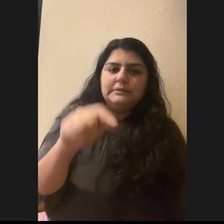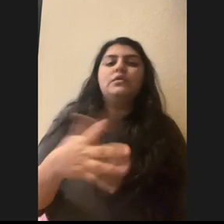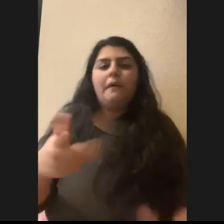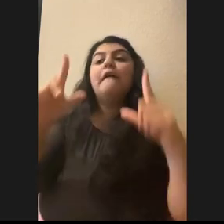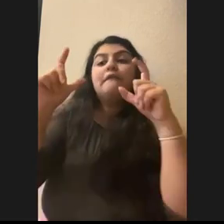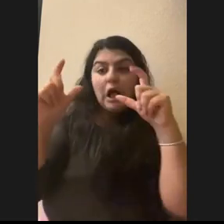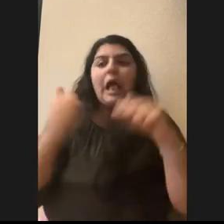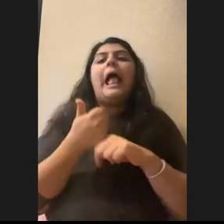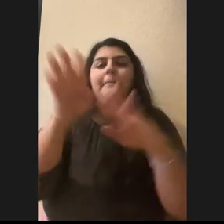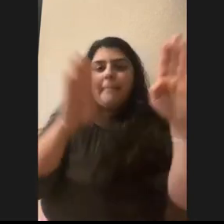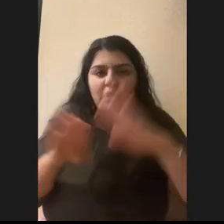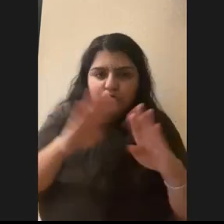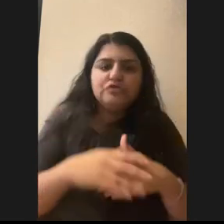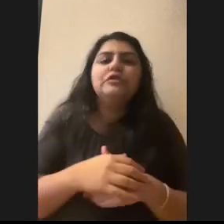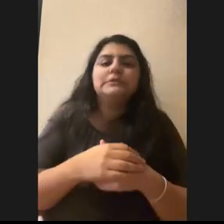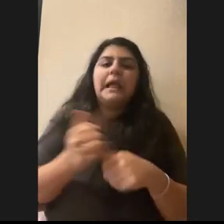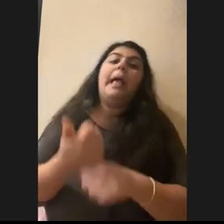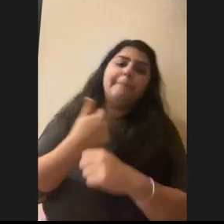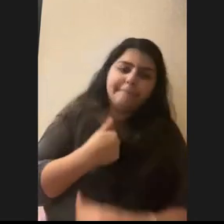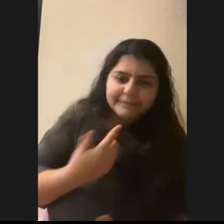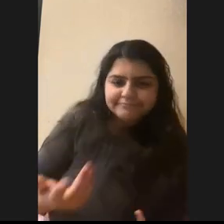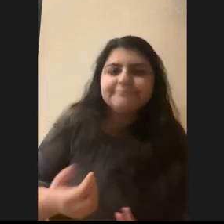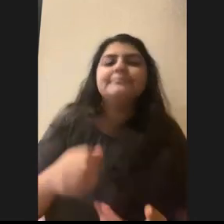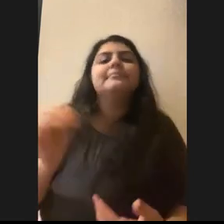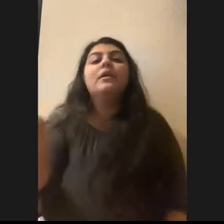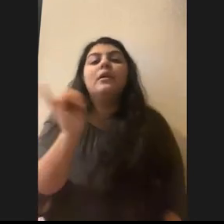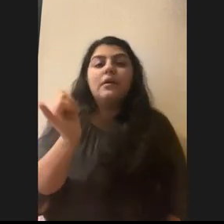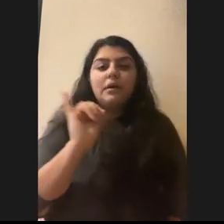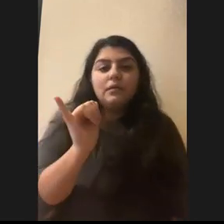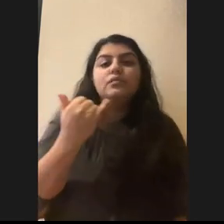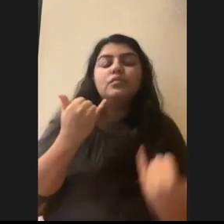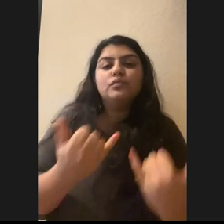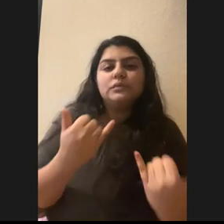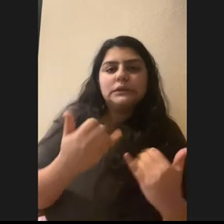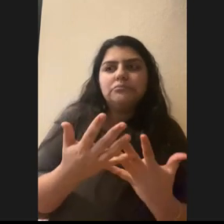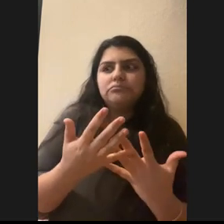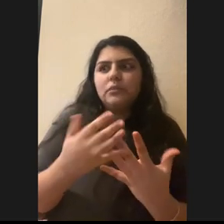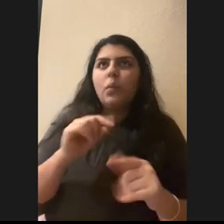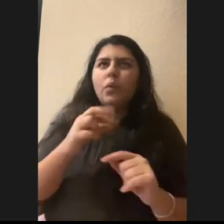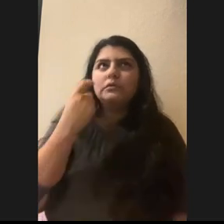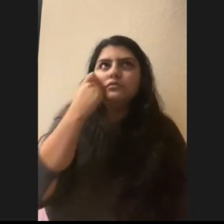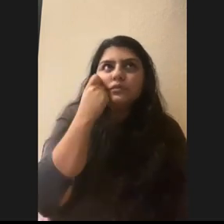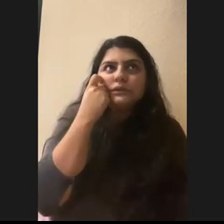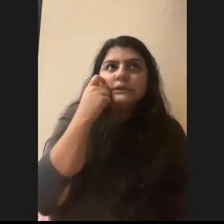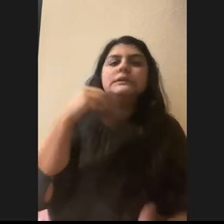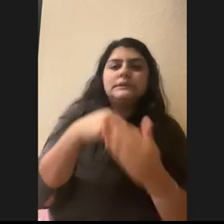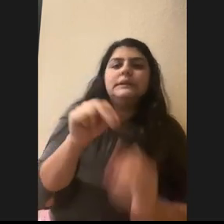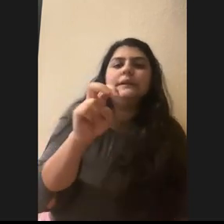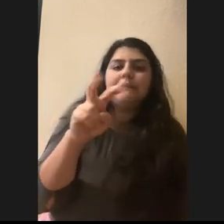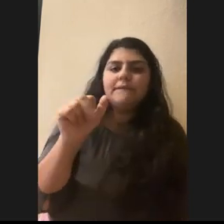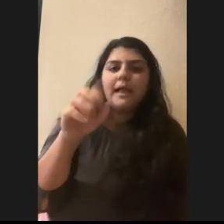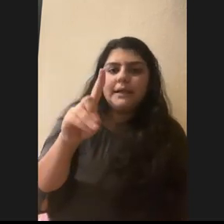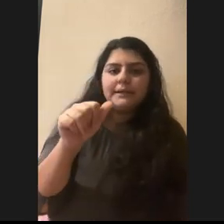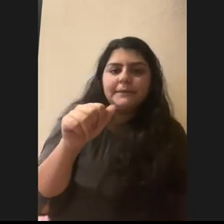helps me. And then also, um, um, right now, or just recently in Nevada, we were